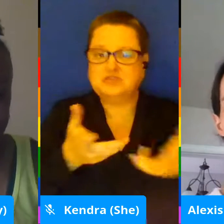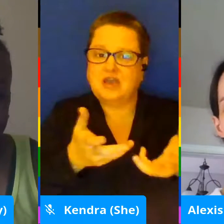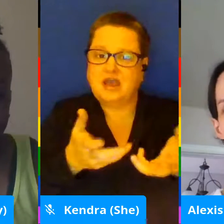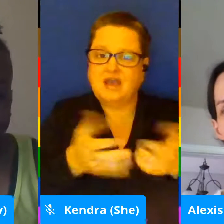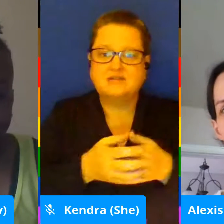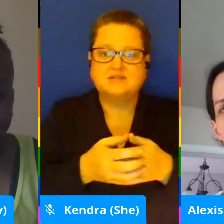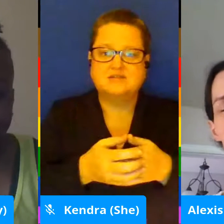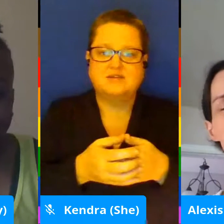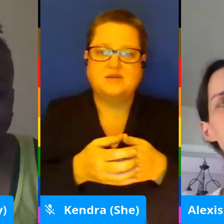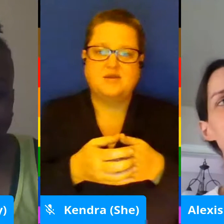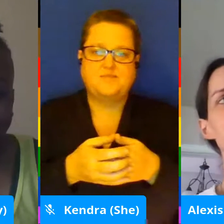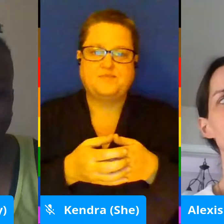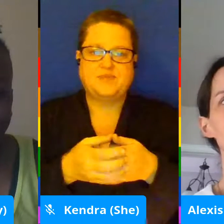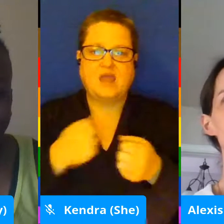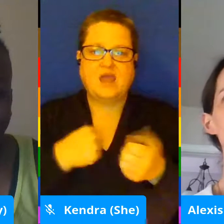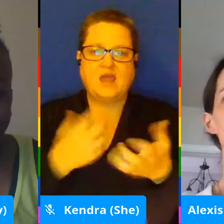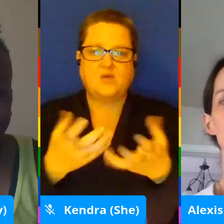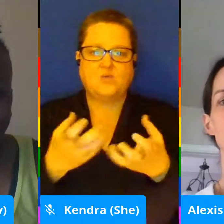bear with me for a second.